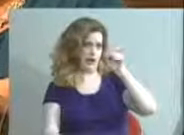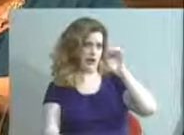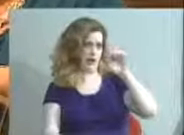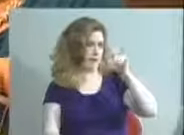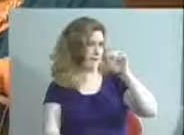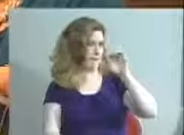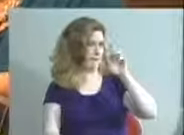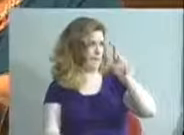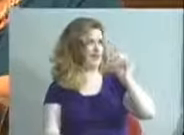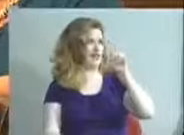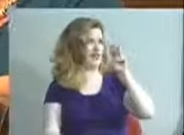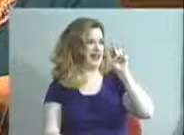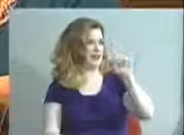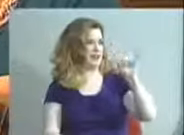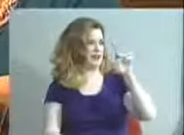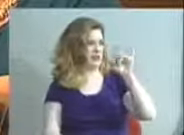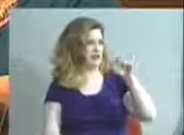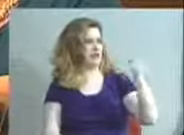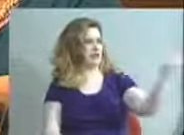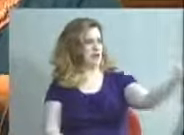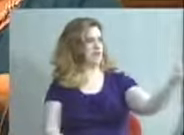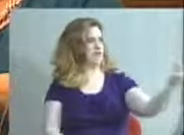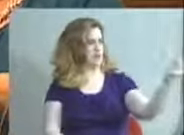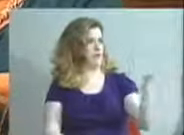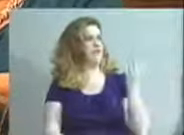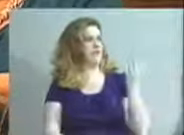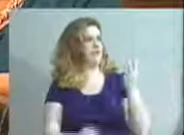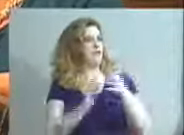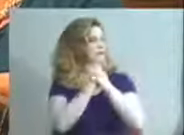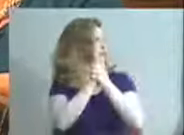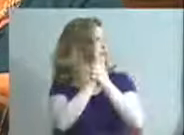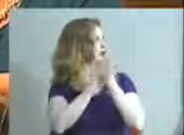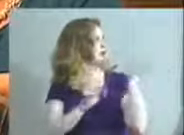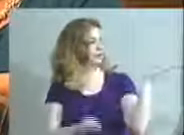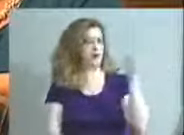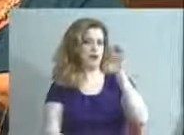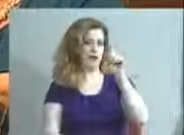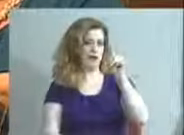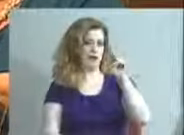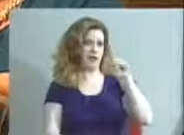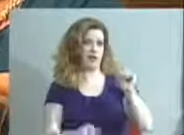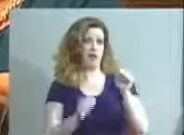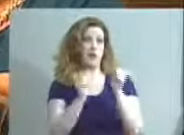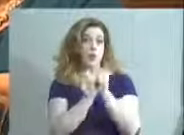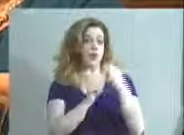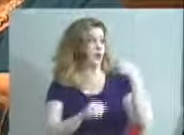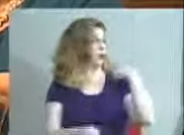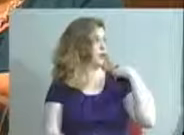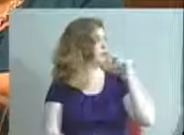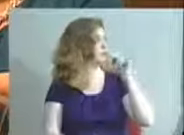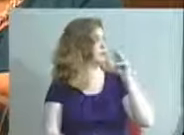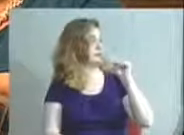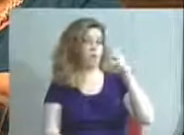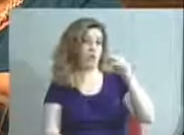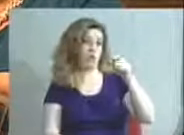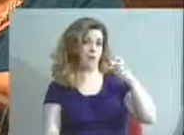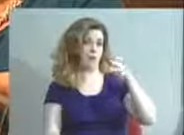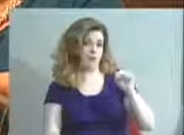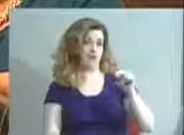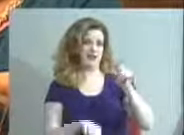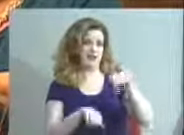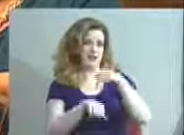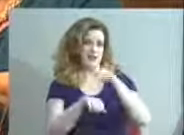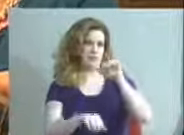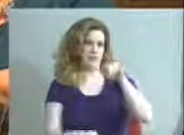come forward to extend congratulations to Elena joining in the recognition is her coach Tim Tim Holman and principal